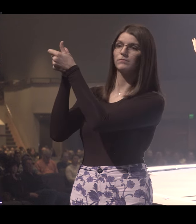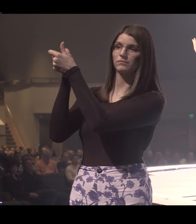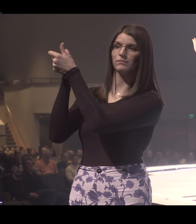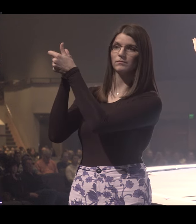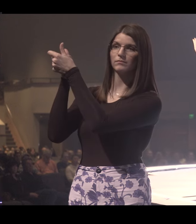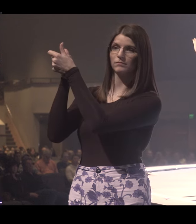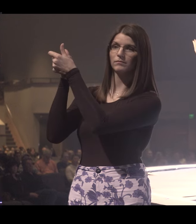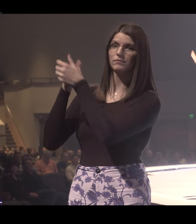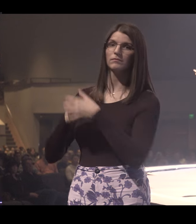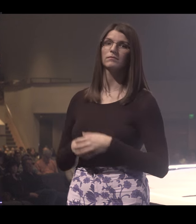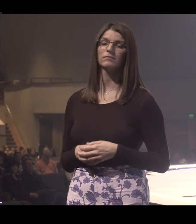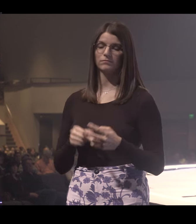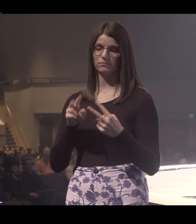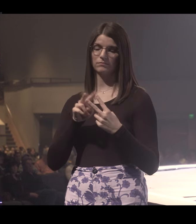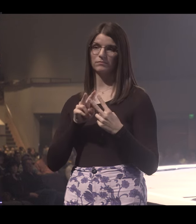out.